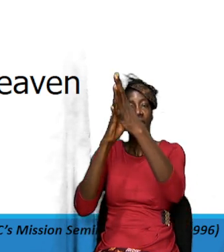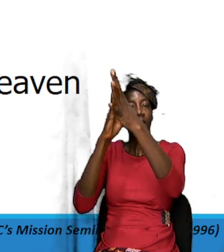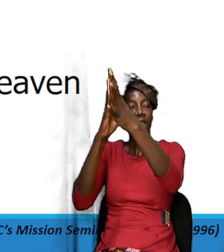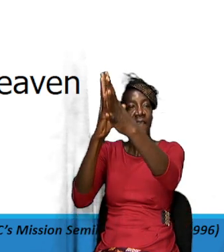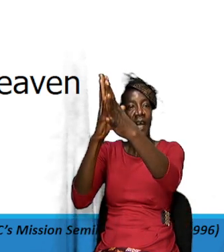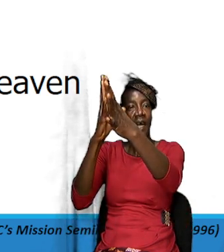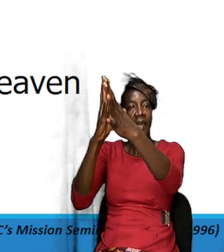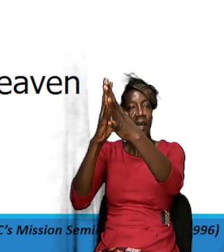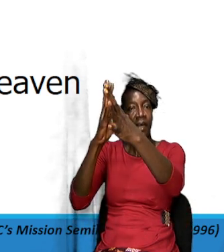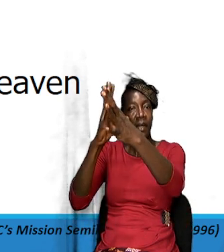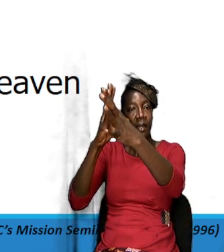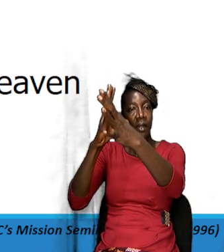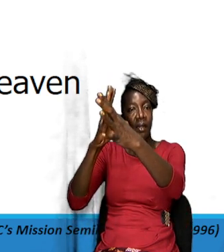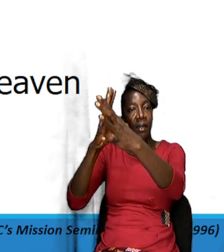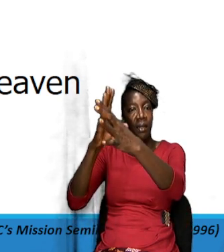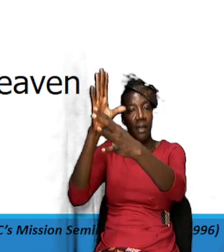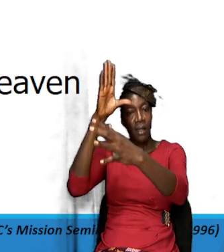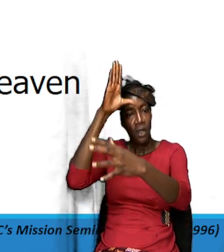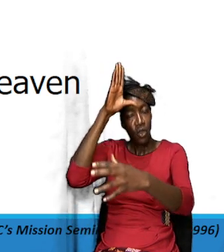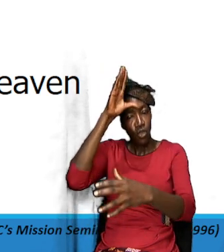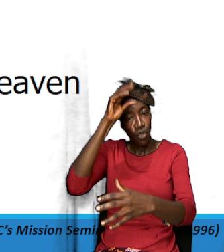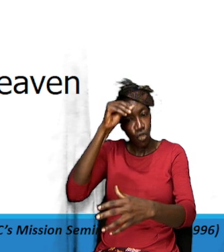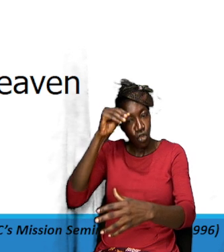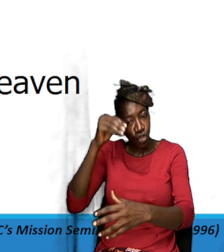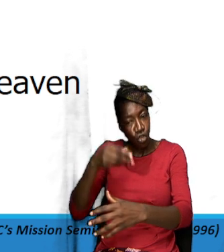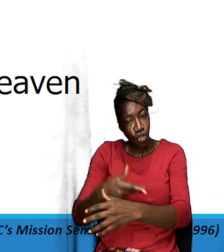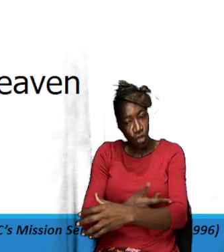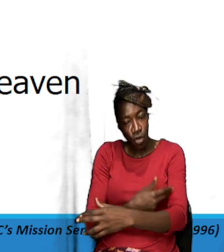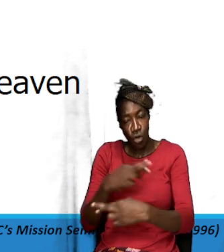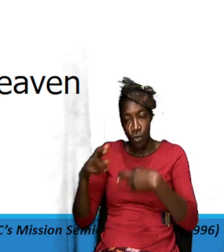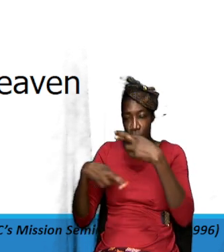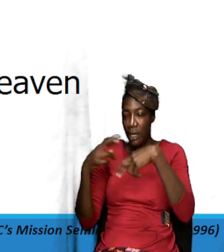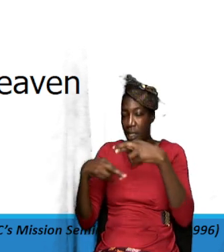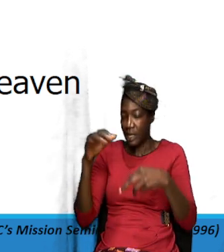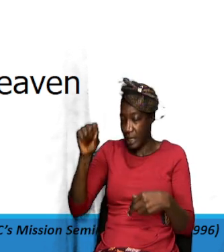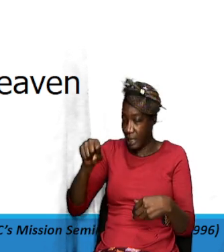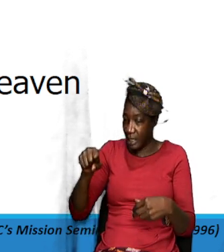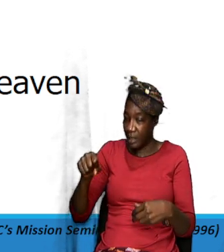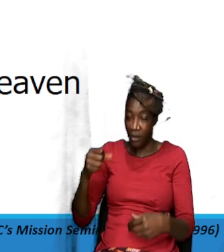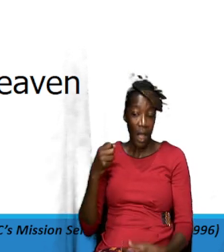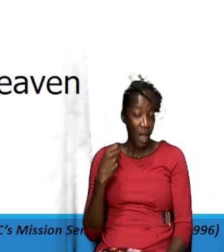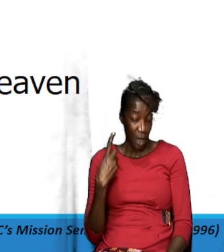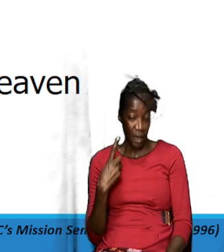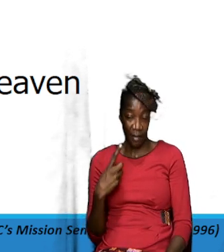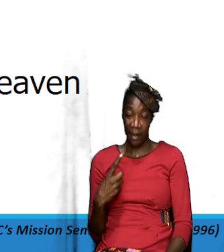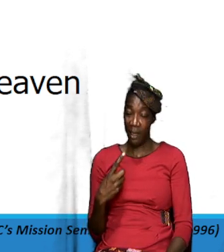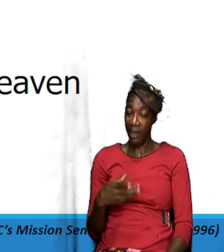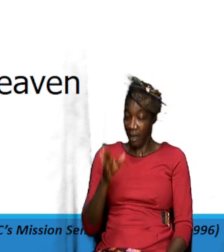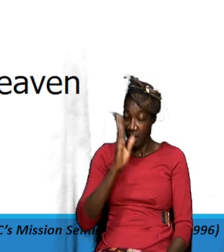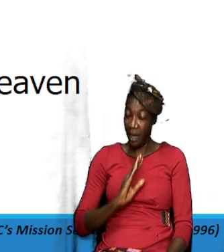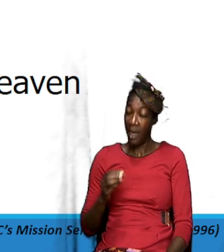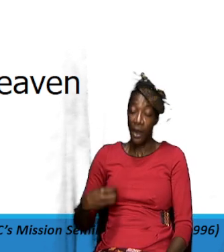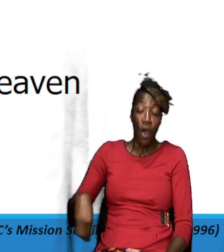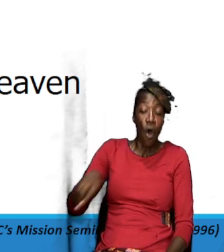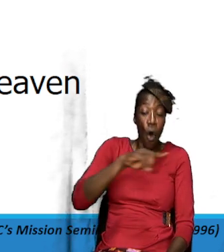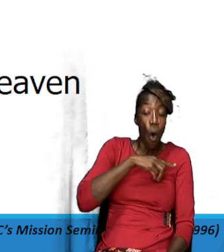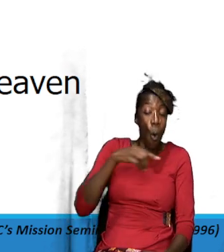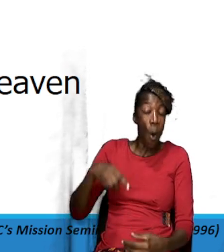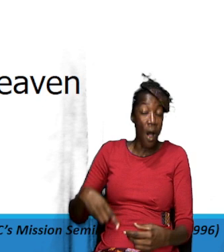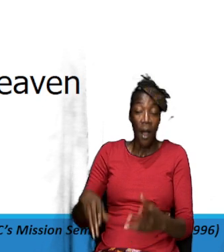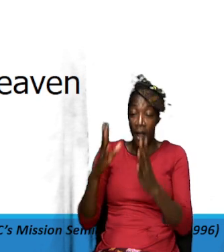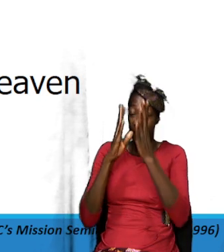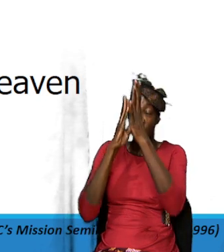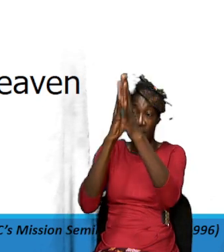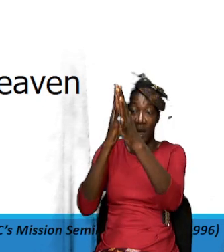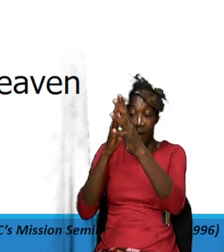relationship so it is yes we are acknowledging God we are saying our father which art in heaven but it is